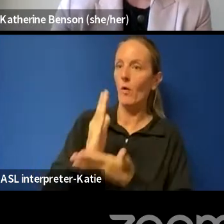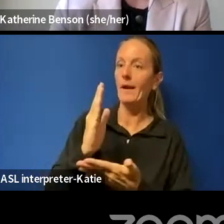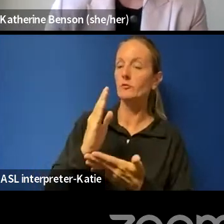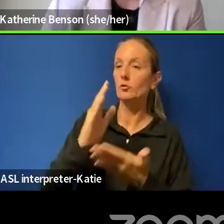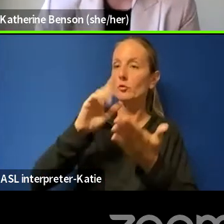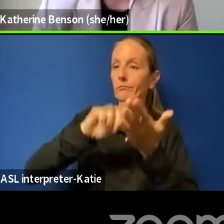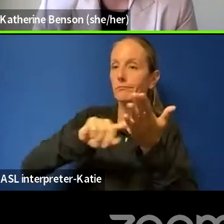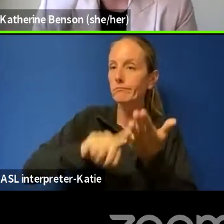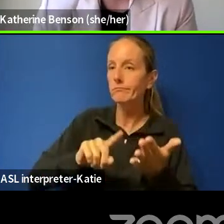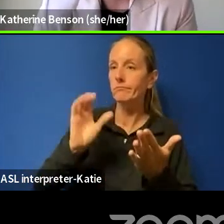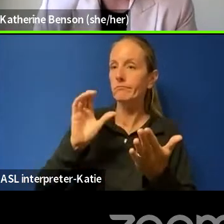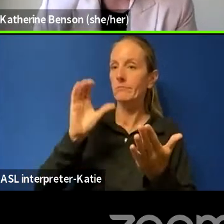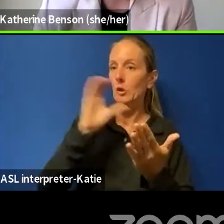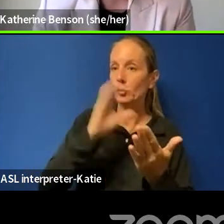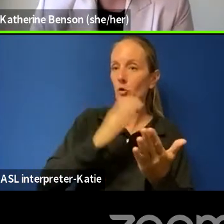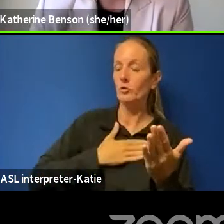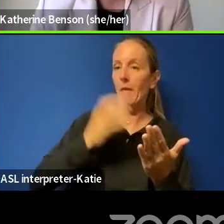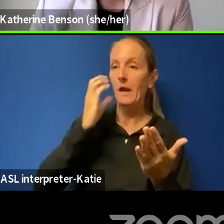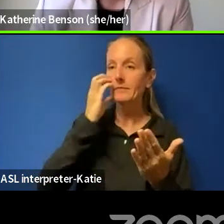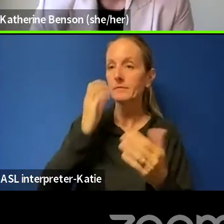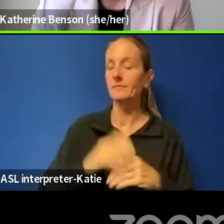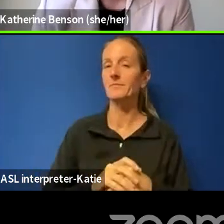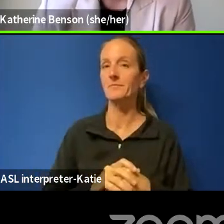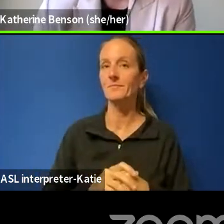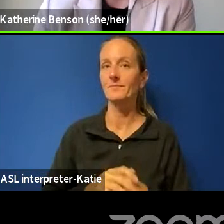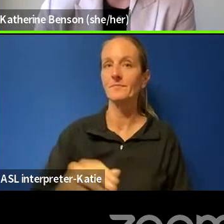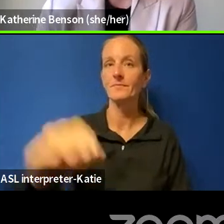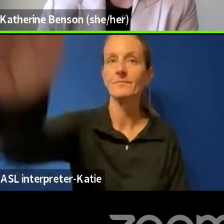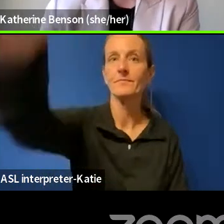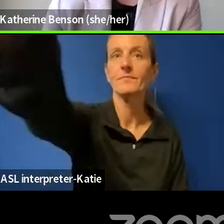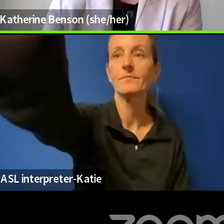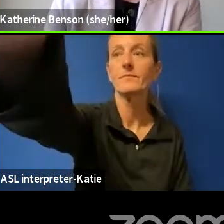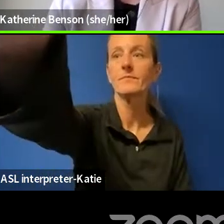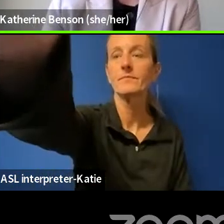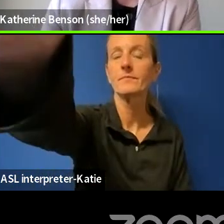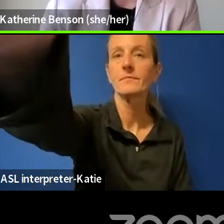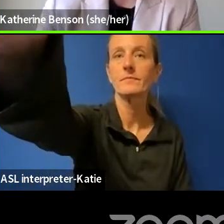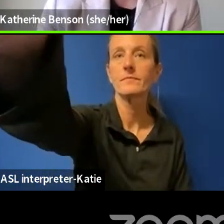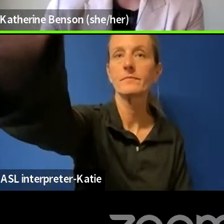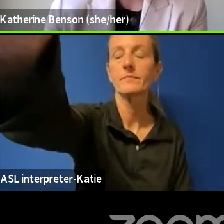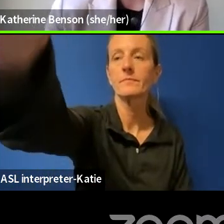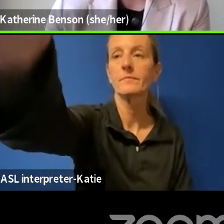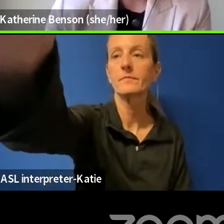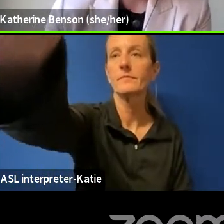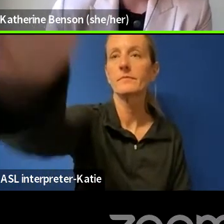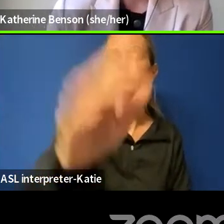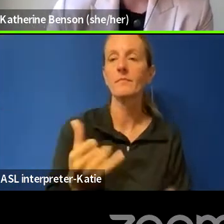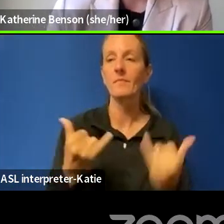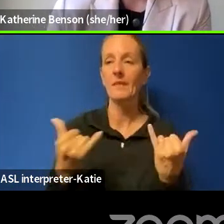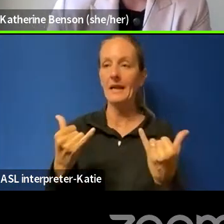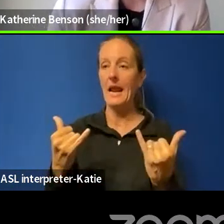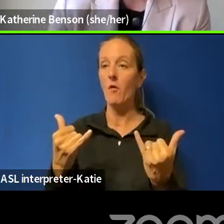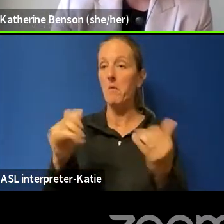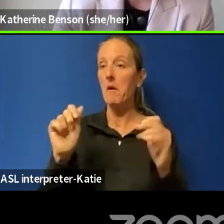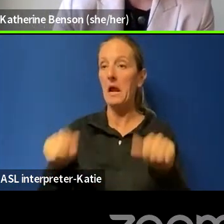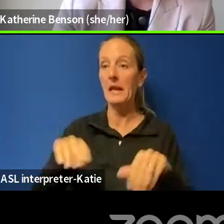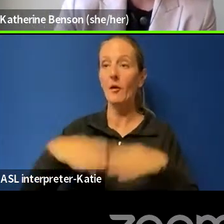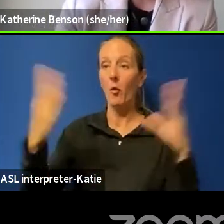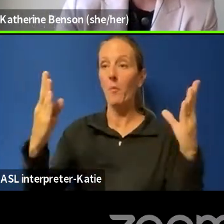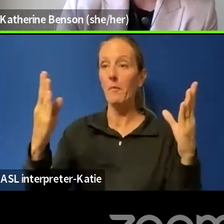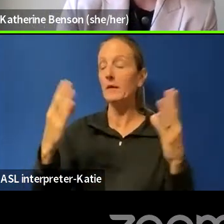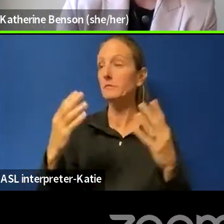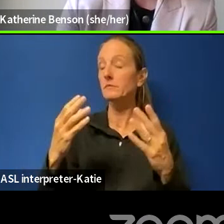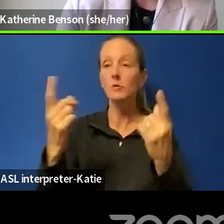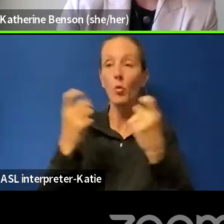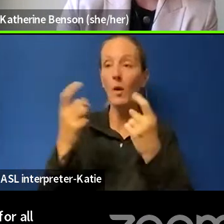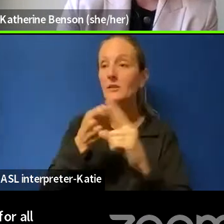All right. Thank you so much for all of your thoughts on this matter. Um, so I'd like now to open up the floor to questions from the public. So if you have any questions